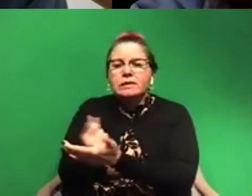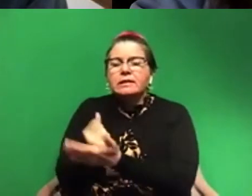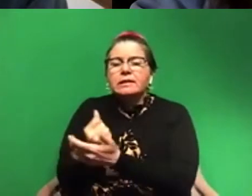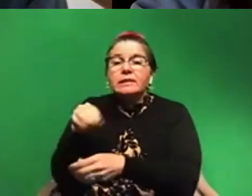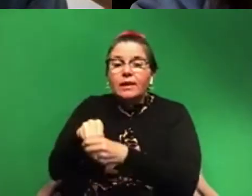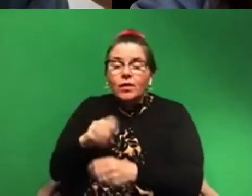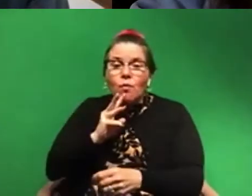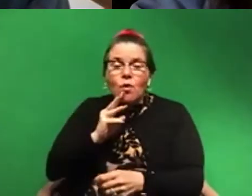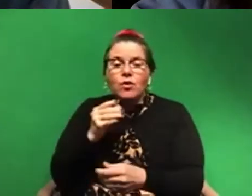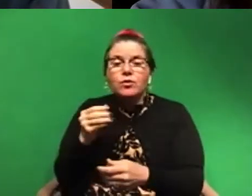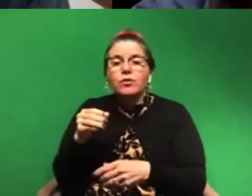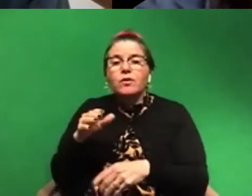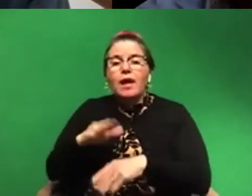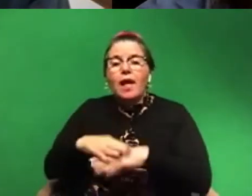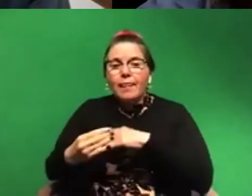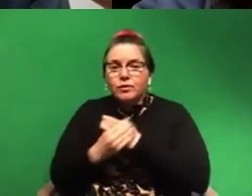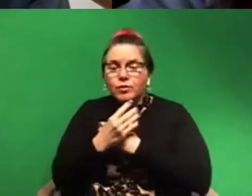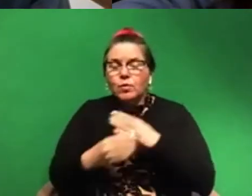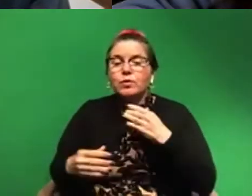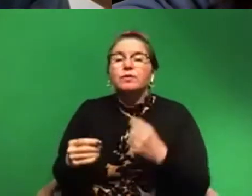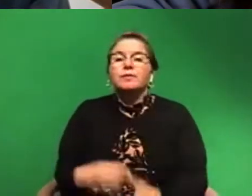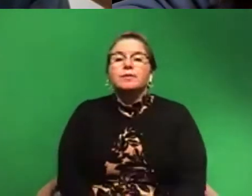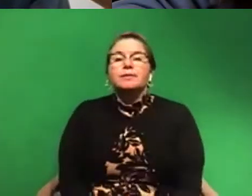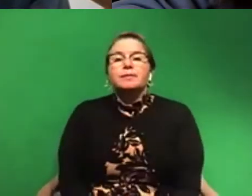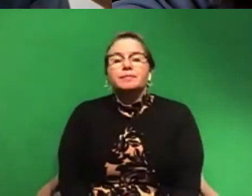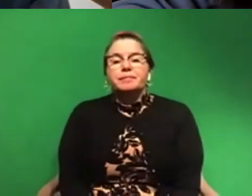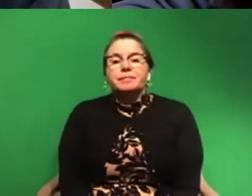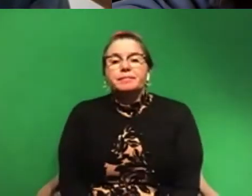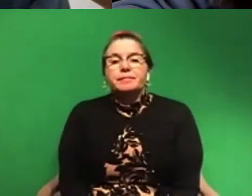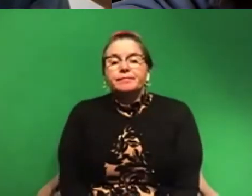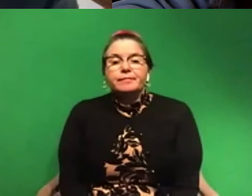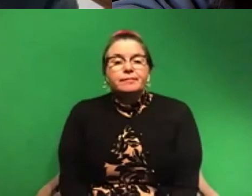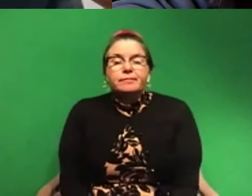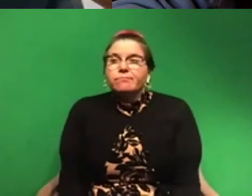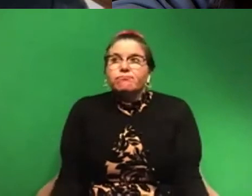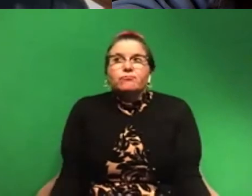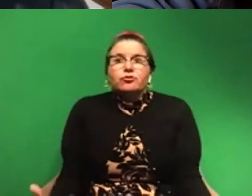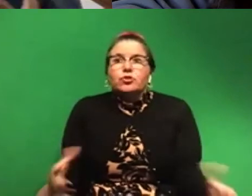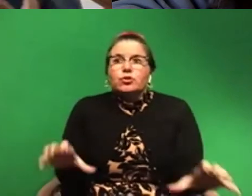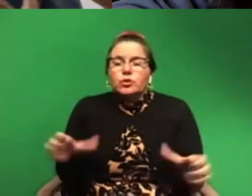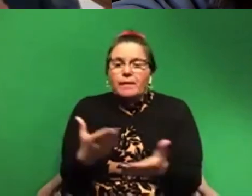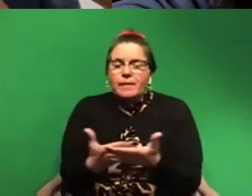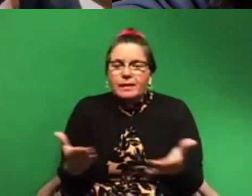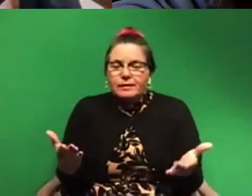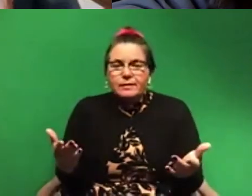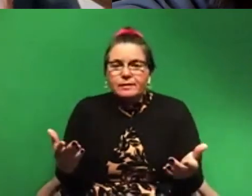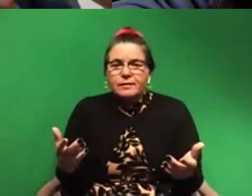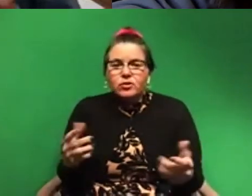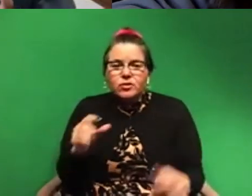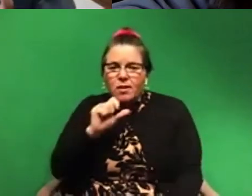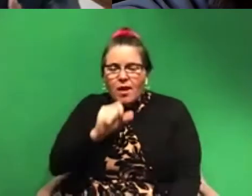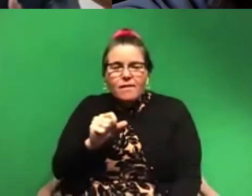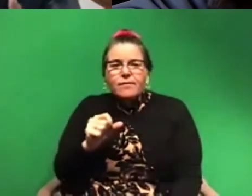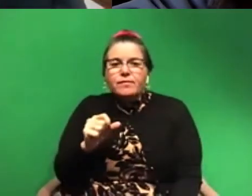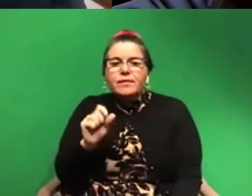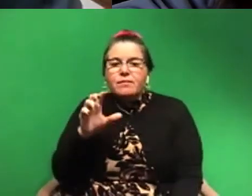edge and be doing things that we all love to do, like bending over, turning over rocks, seeing